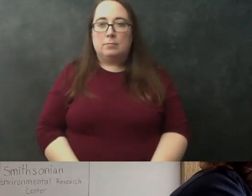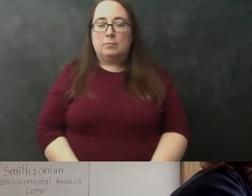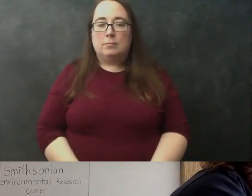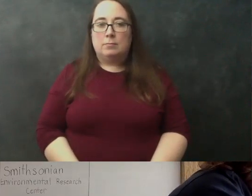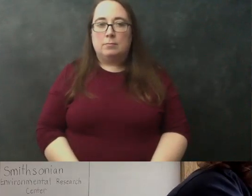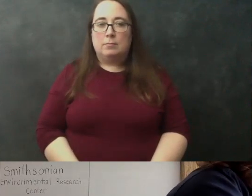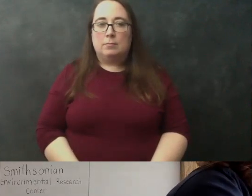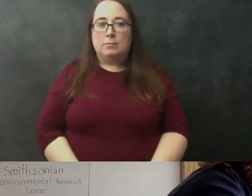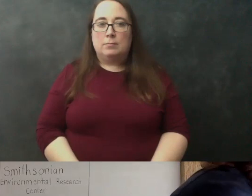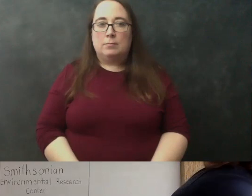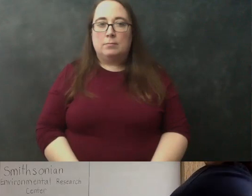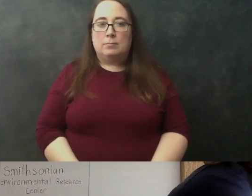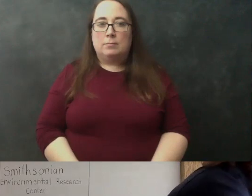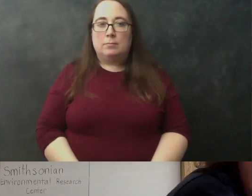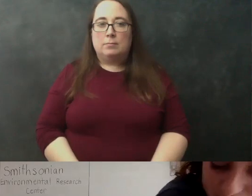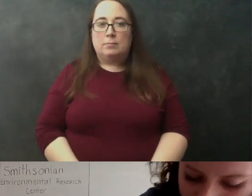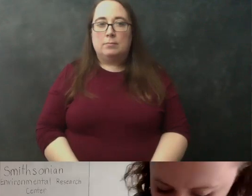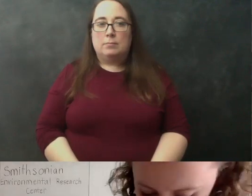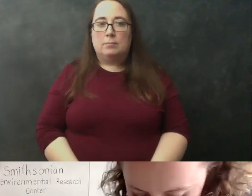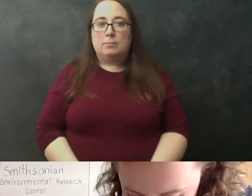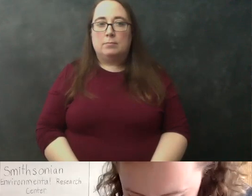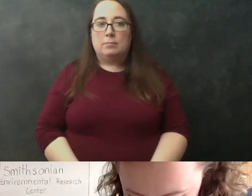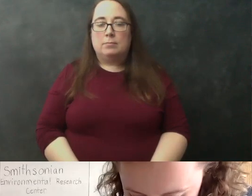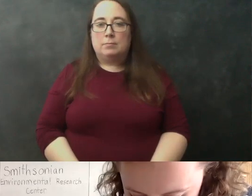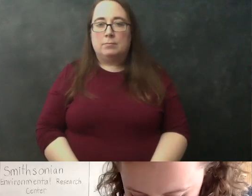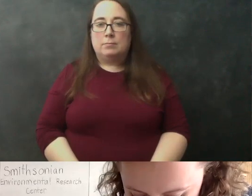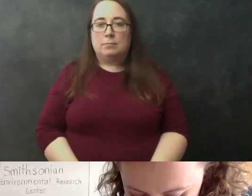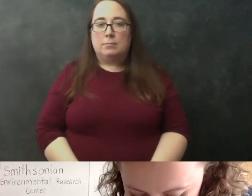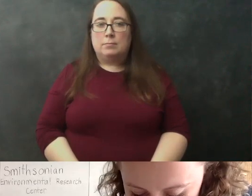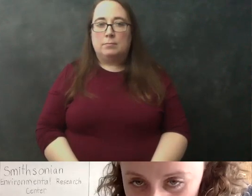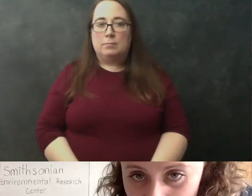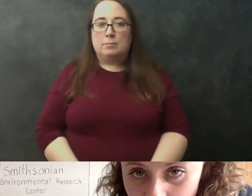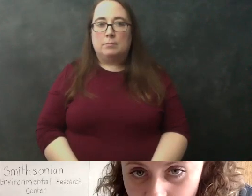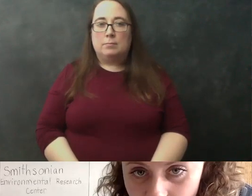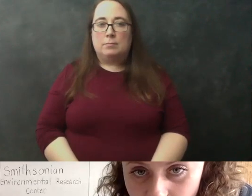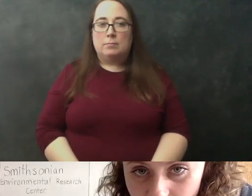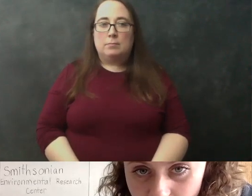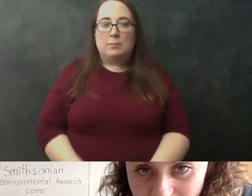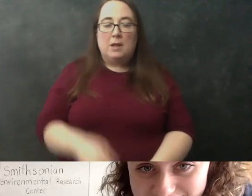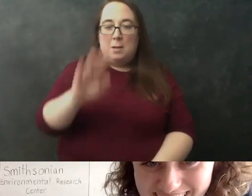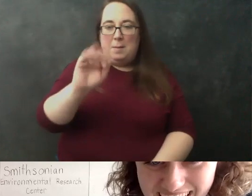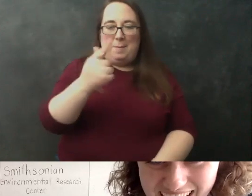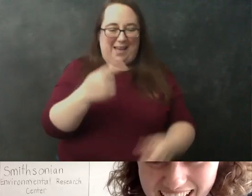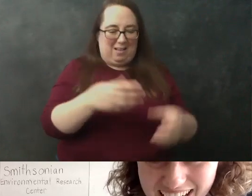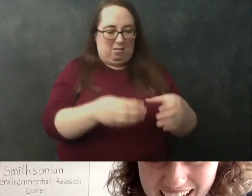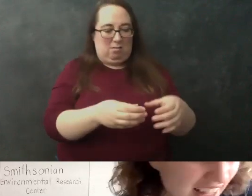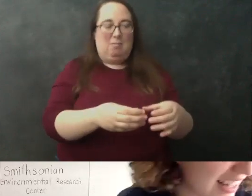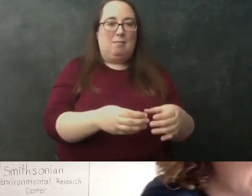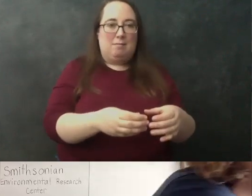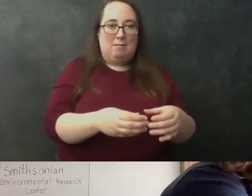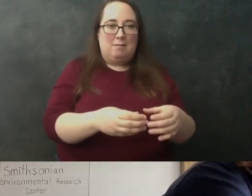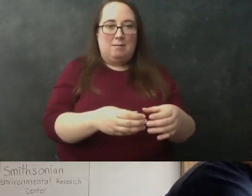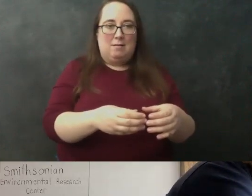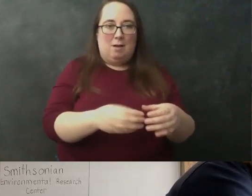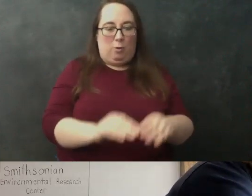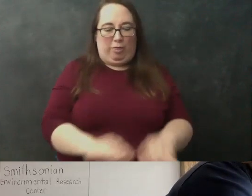okay excellent so the next thing my bag up a little bit here jilly otherwise it's gonna like spill water all